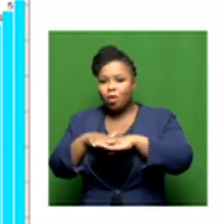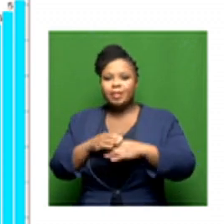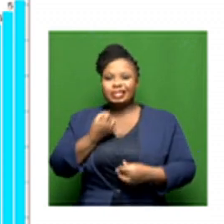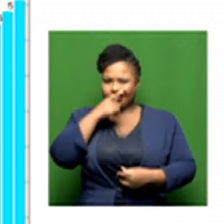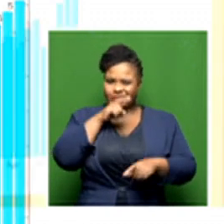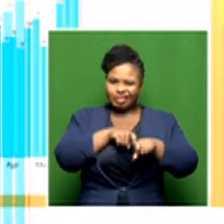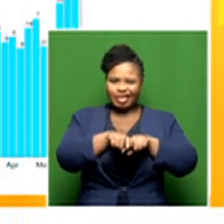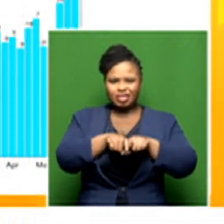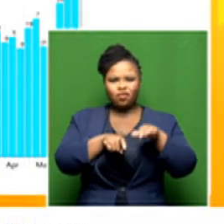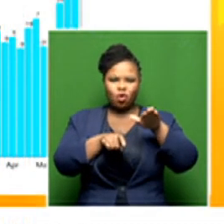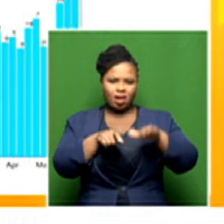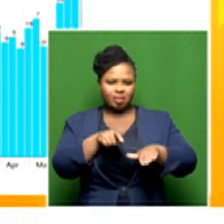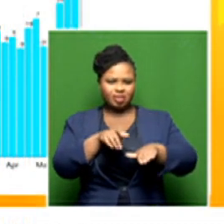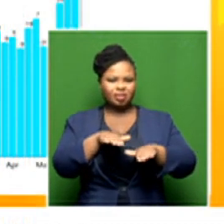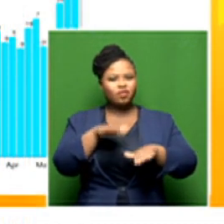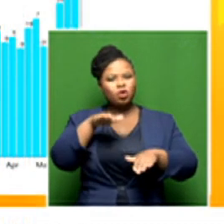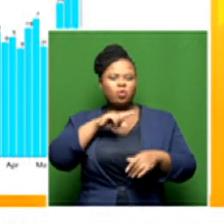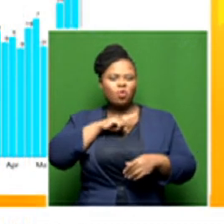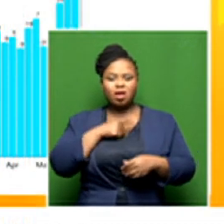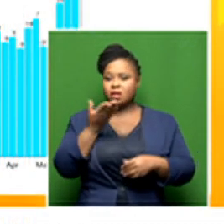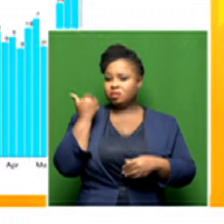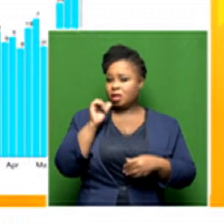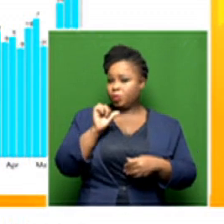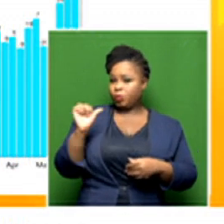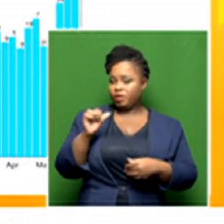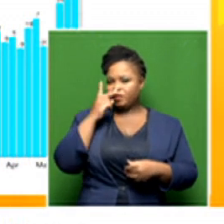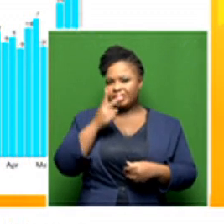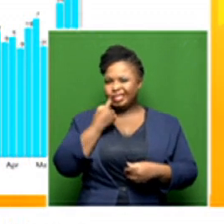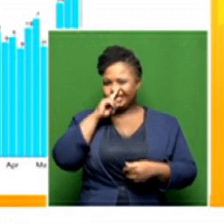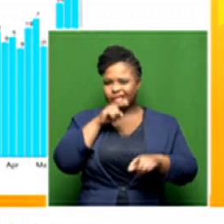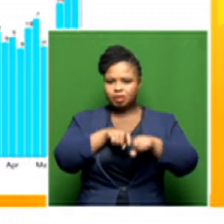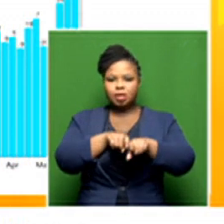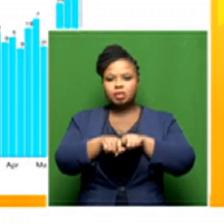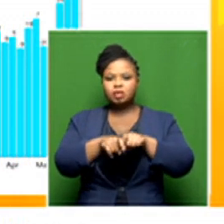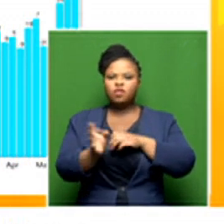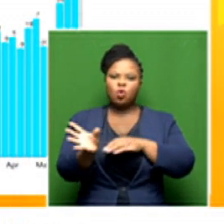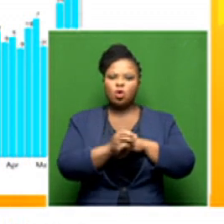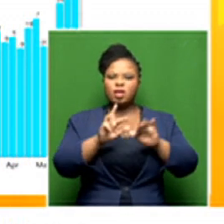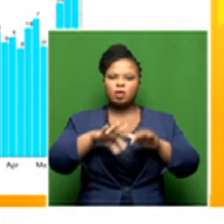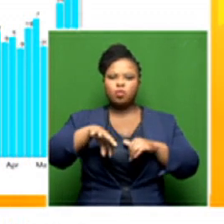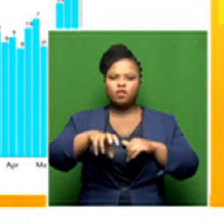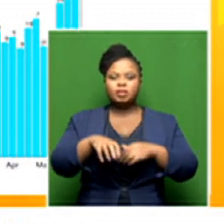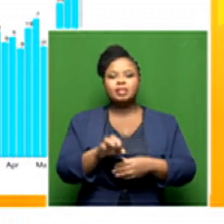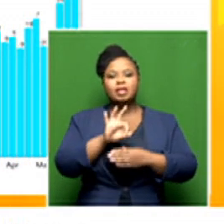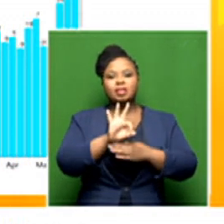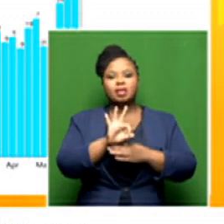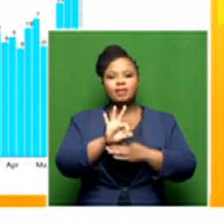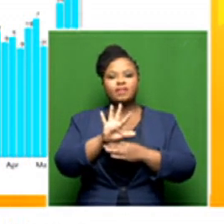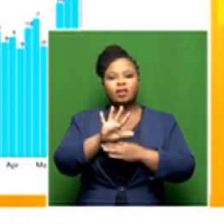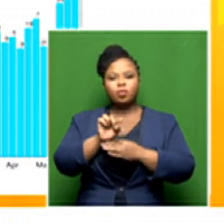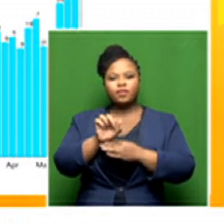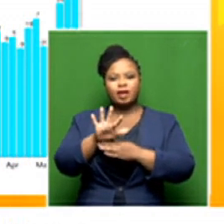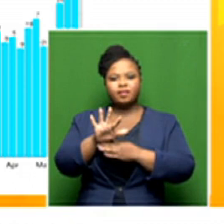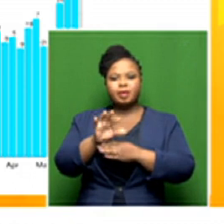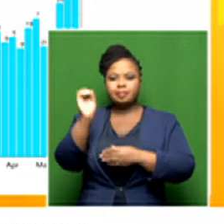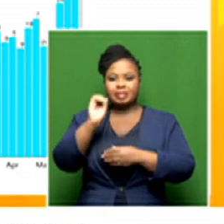seeing. So if we look at testing over the last week across the country, on average, we're conducting 35,500 tests